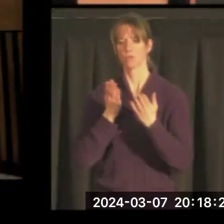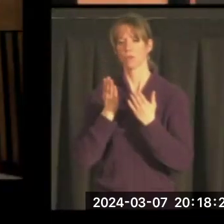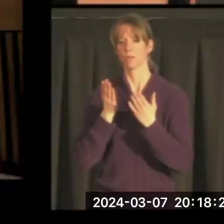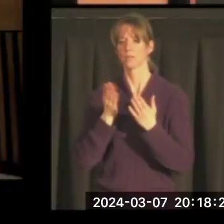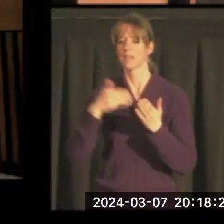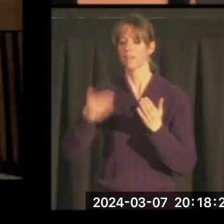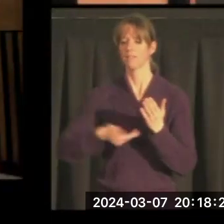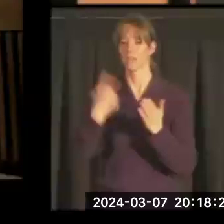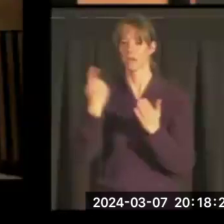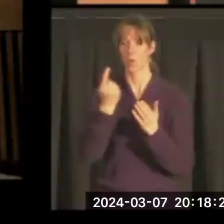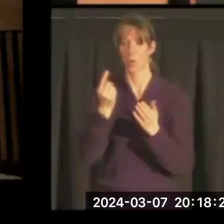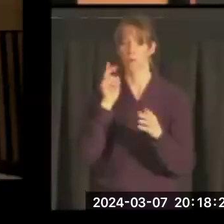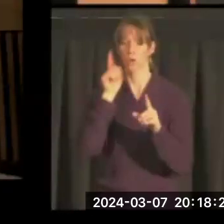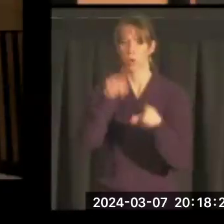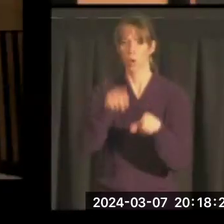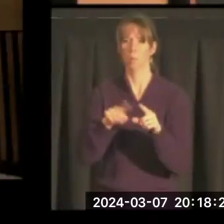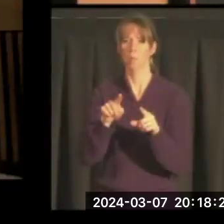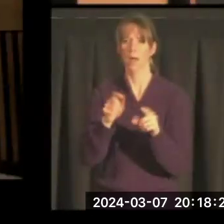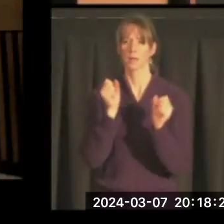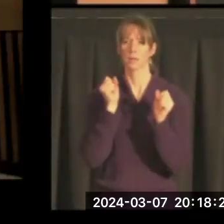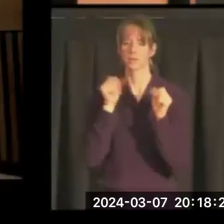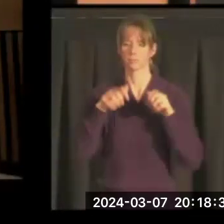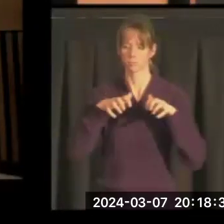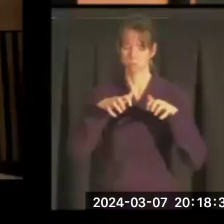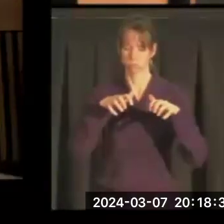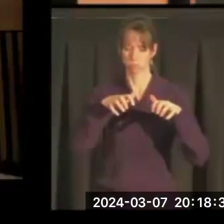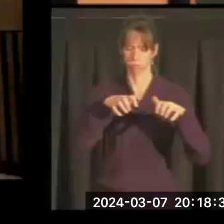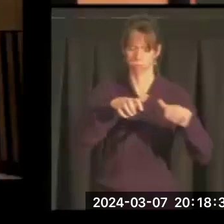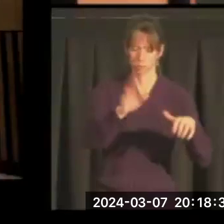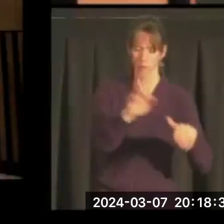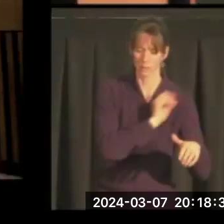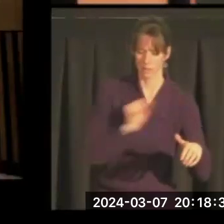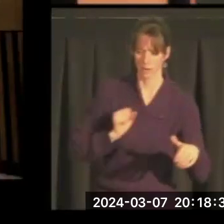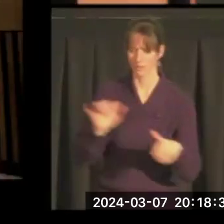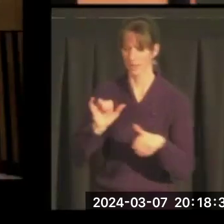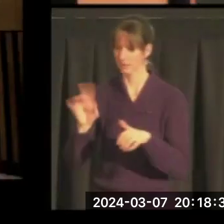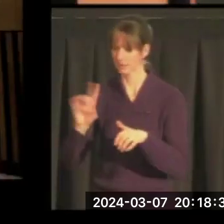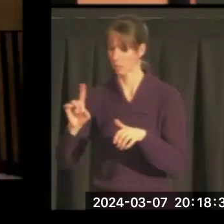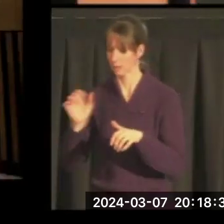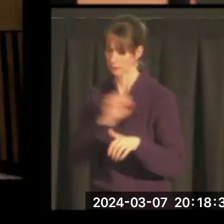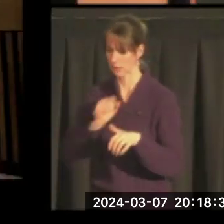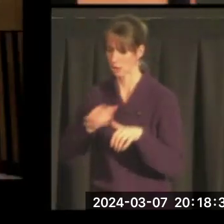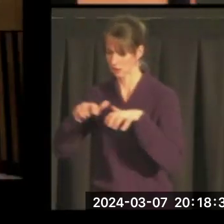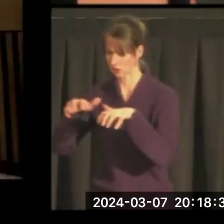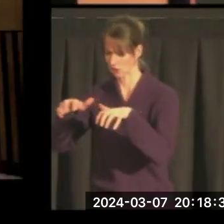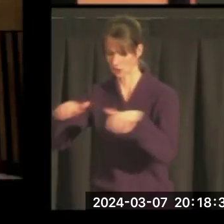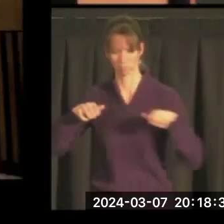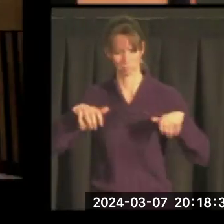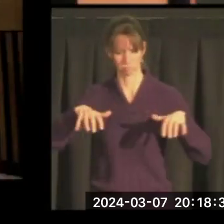only. But there were as many Republican senators as there were Democratic senators at that.